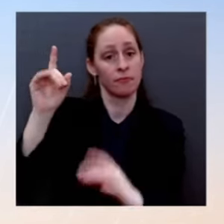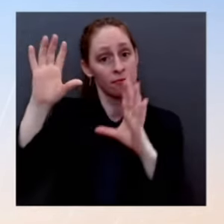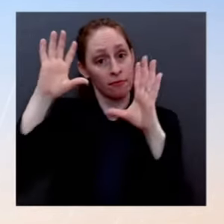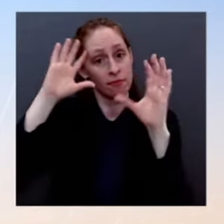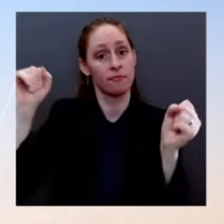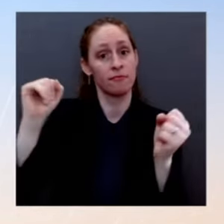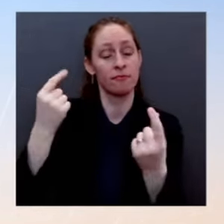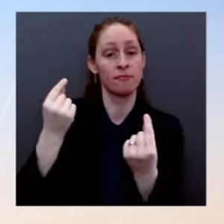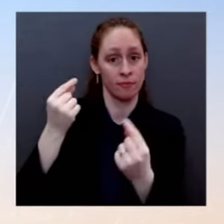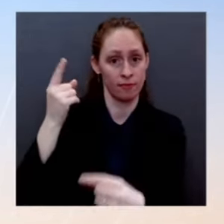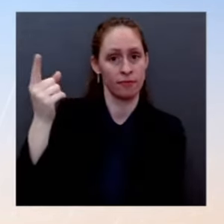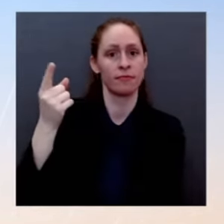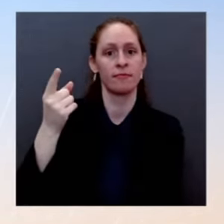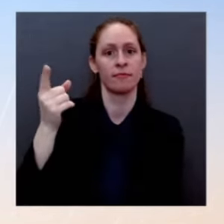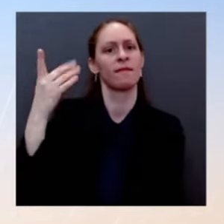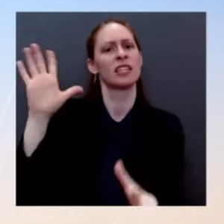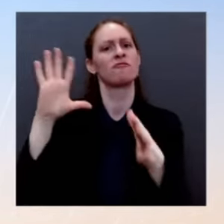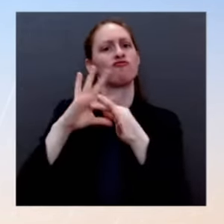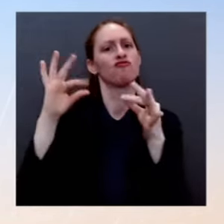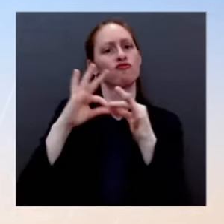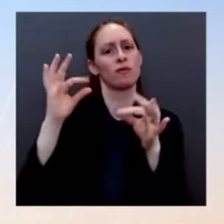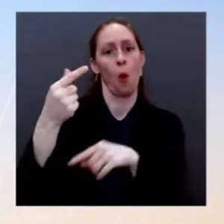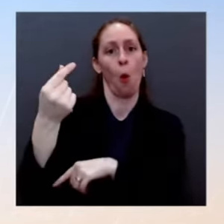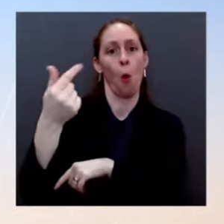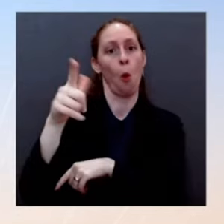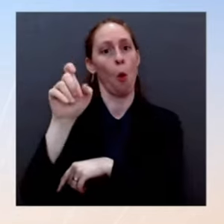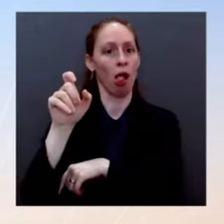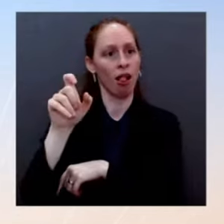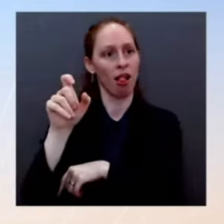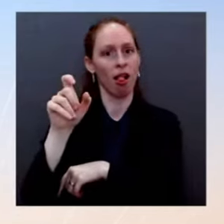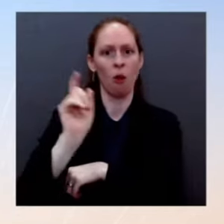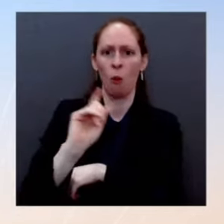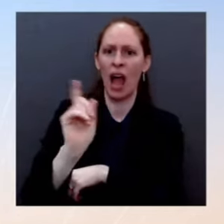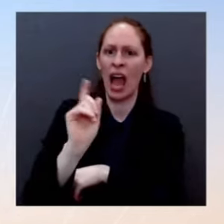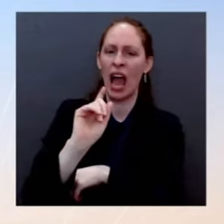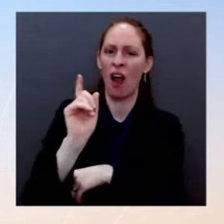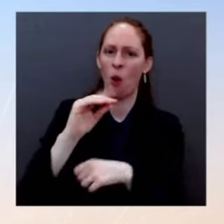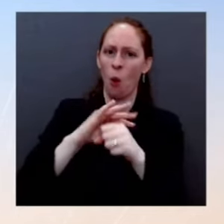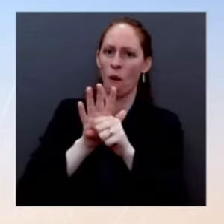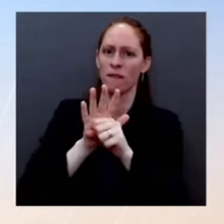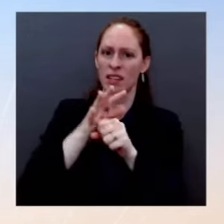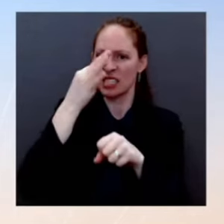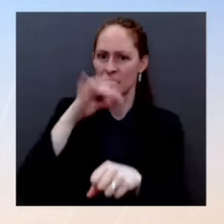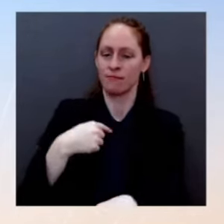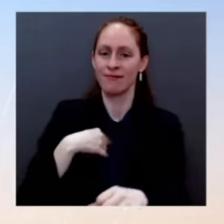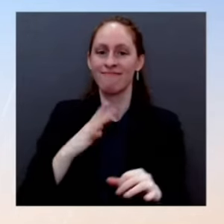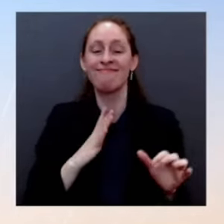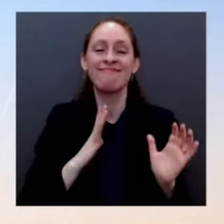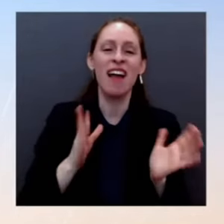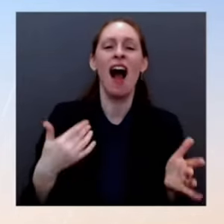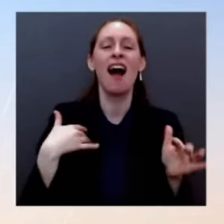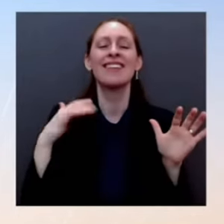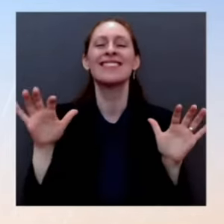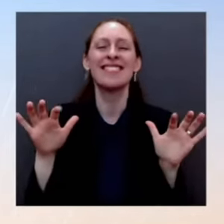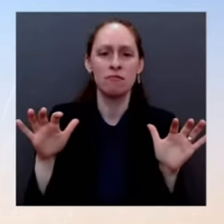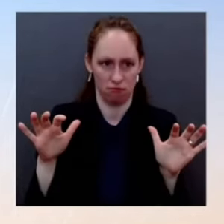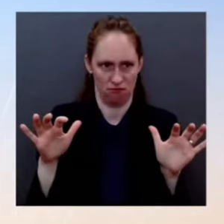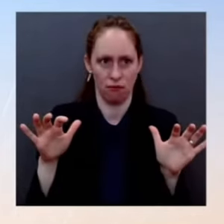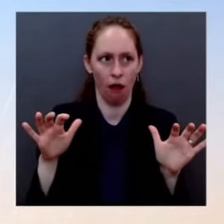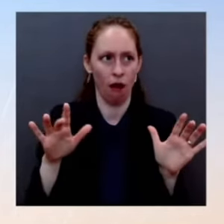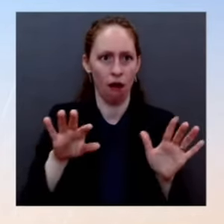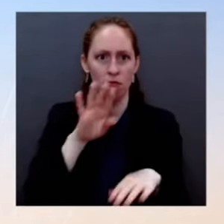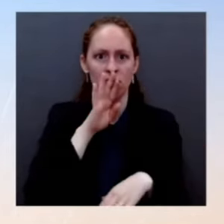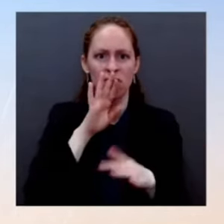for the need for testing after the holidays? Well, Peter, I'm happy to see you back and well. I would